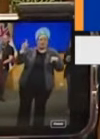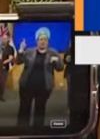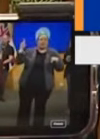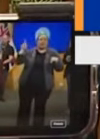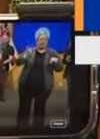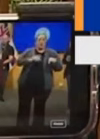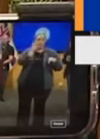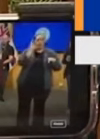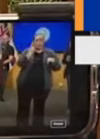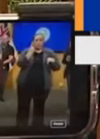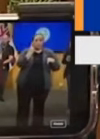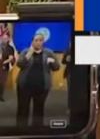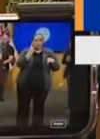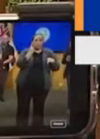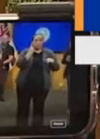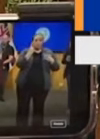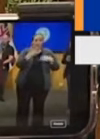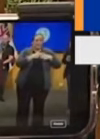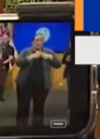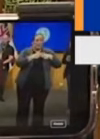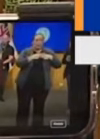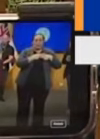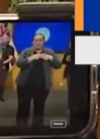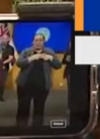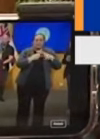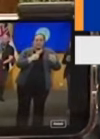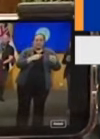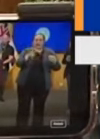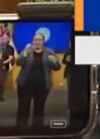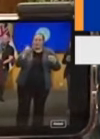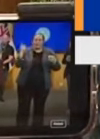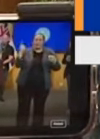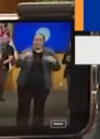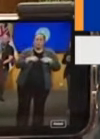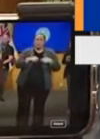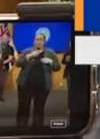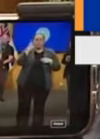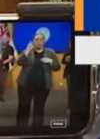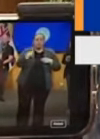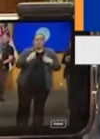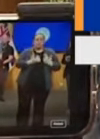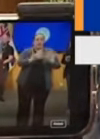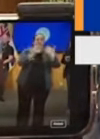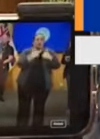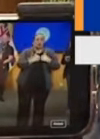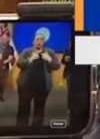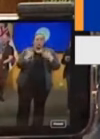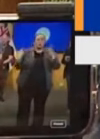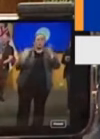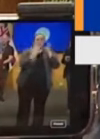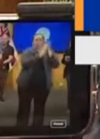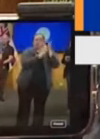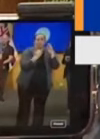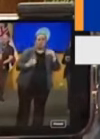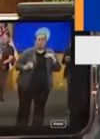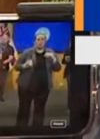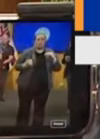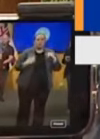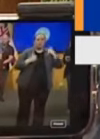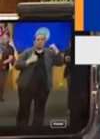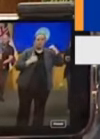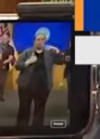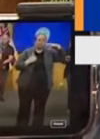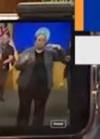Because one we were, it was temporary. And the other is because the fire came up to it. So we had to